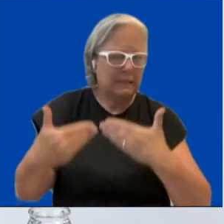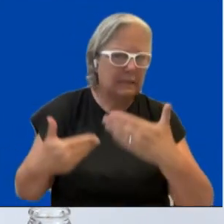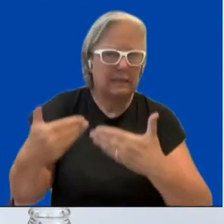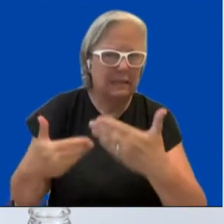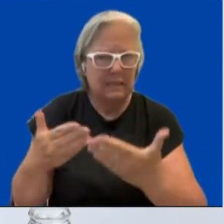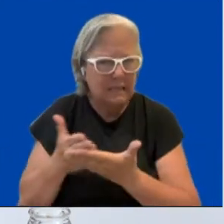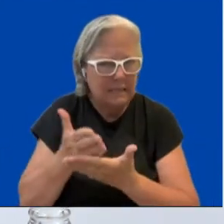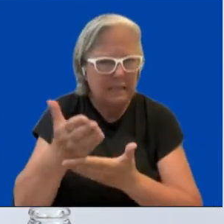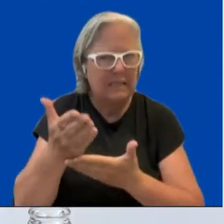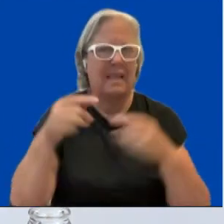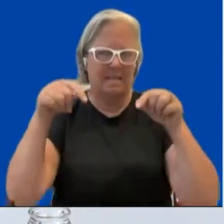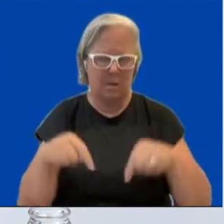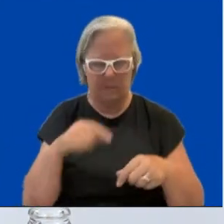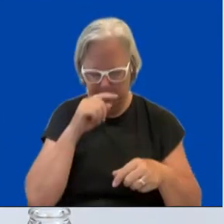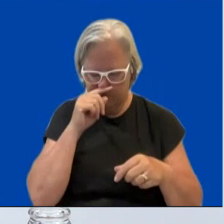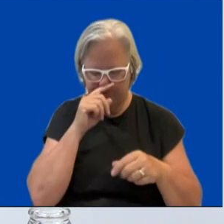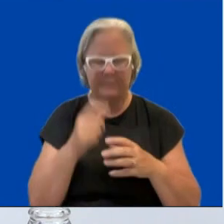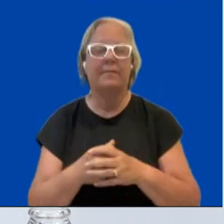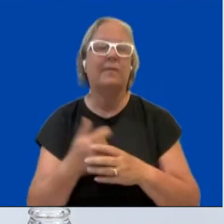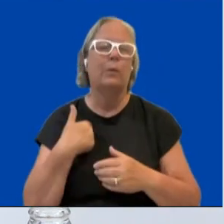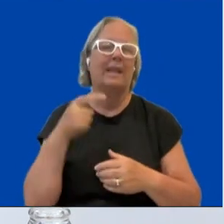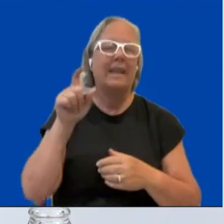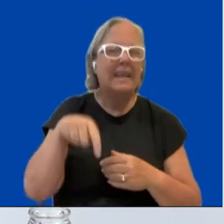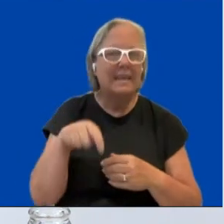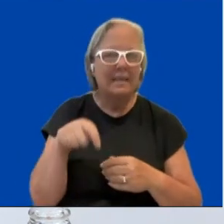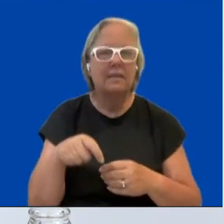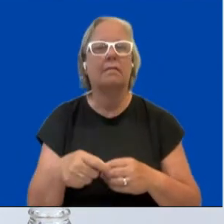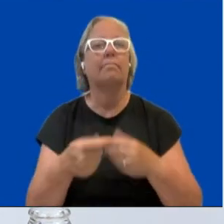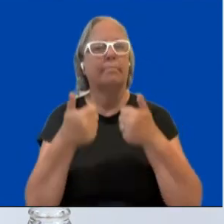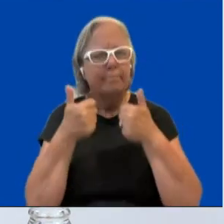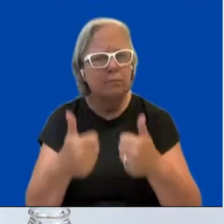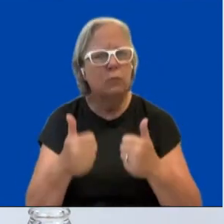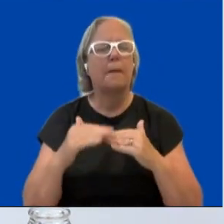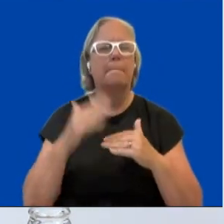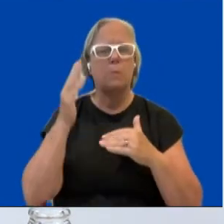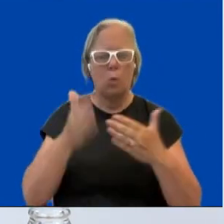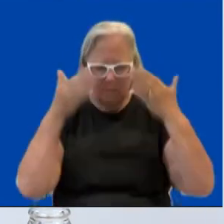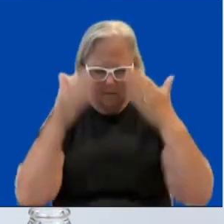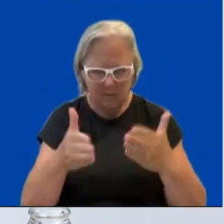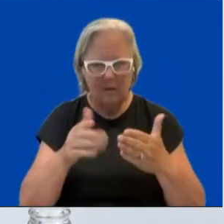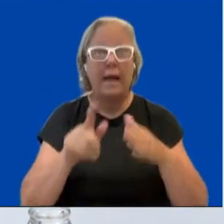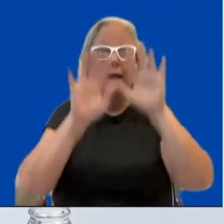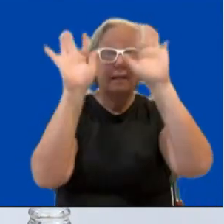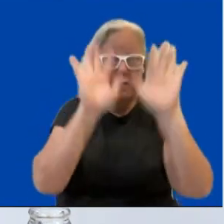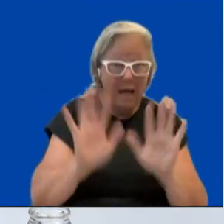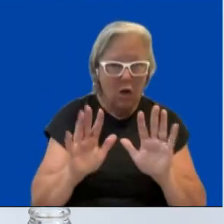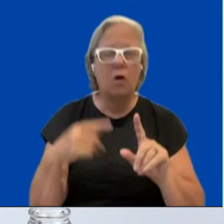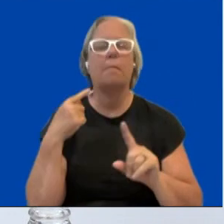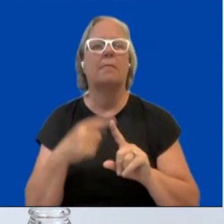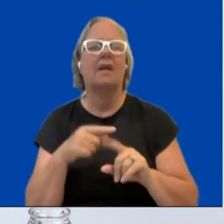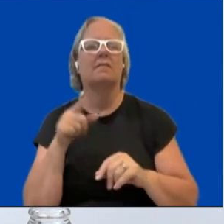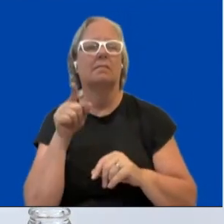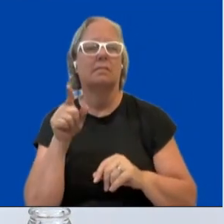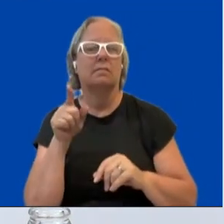there needs to be sufficient focus on the climate and the gender dimensions. So